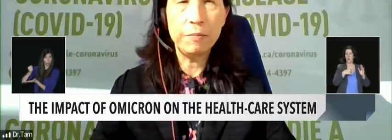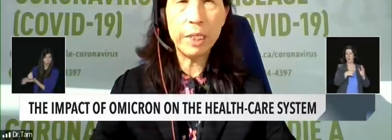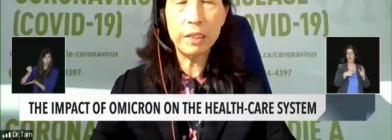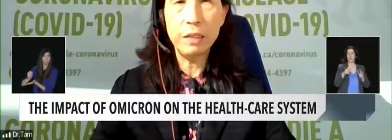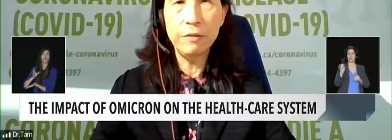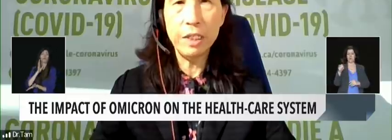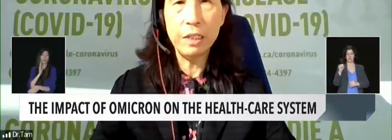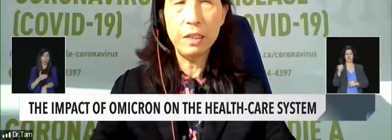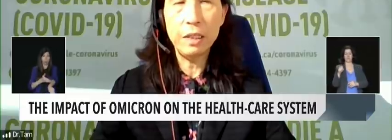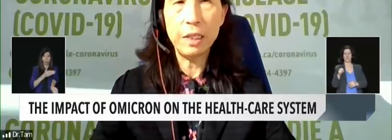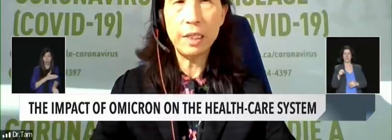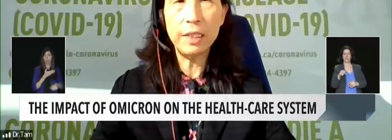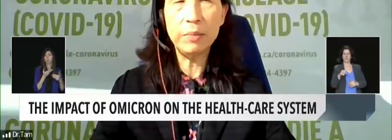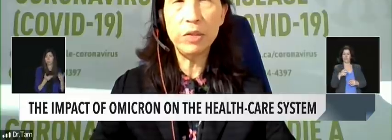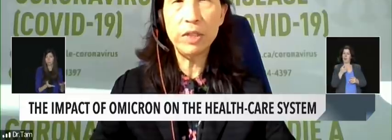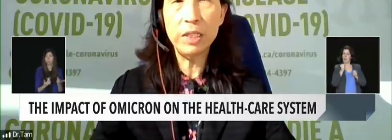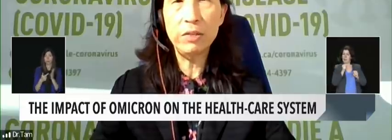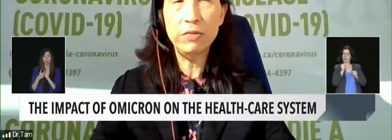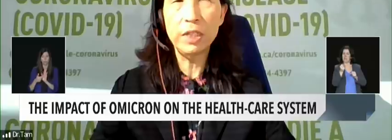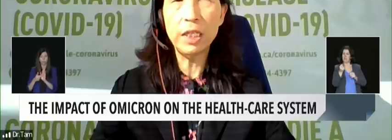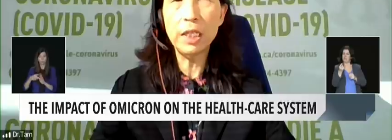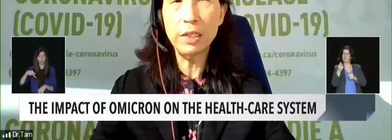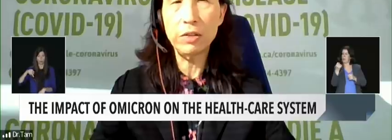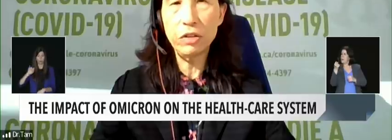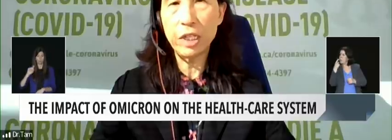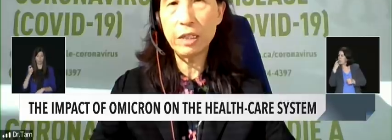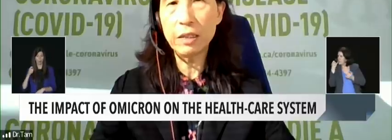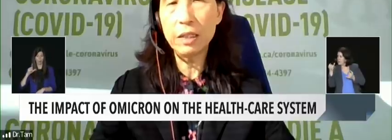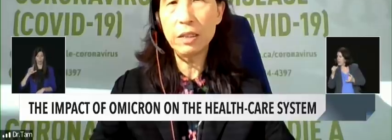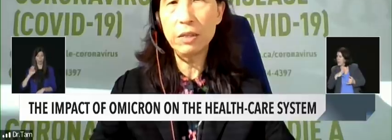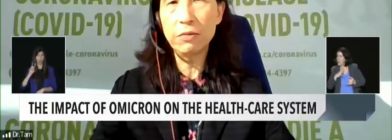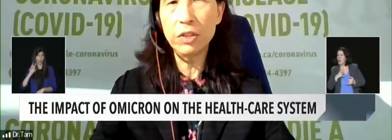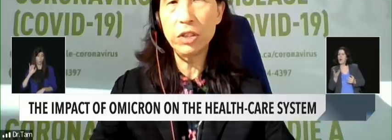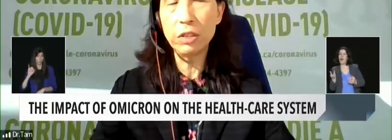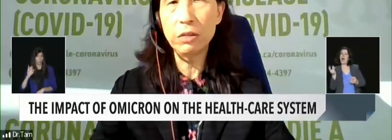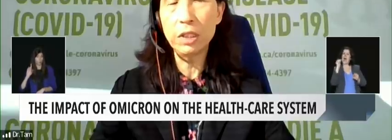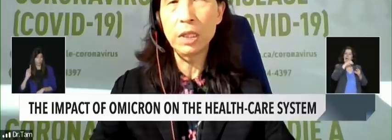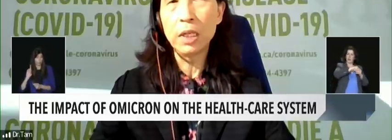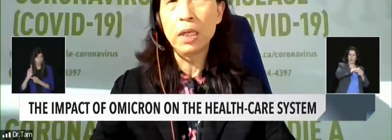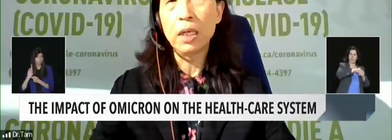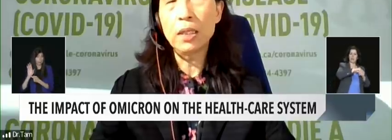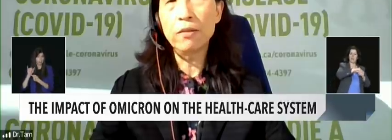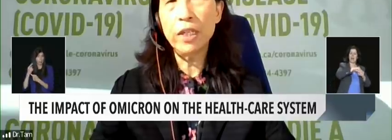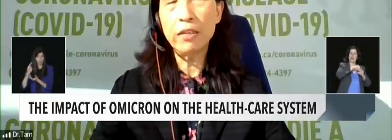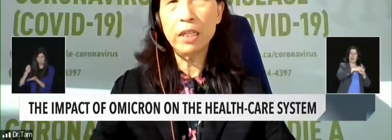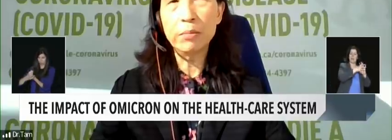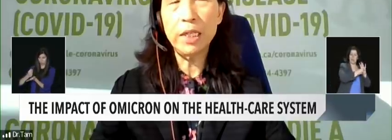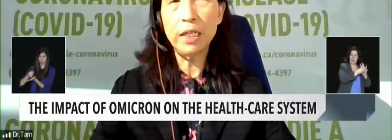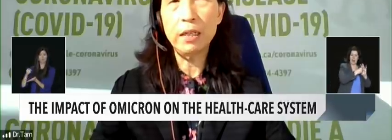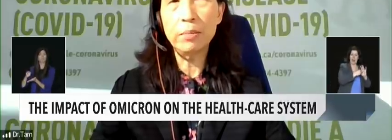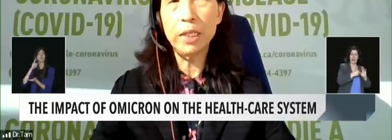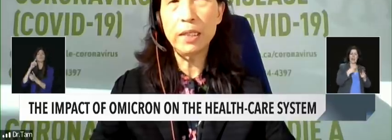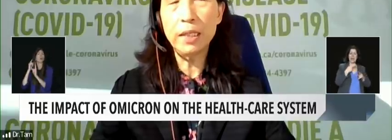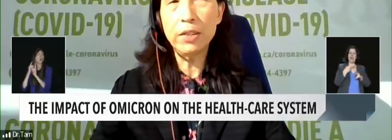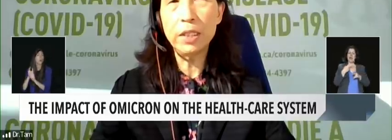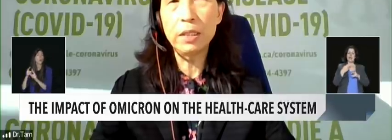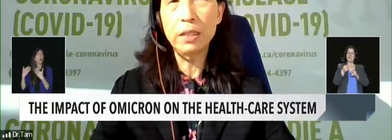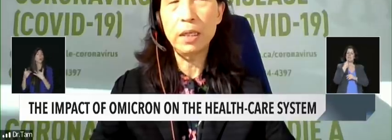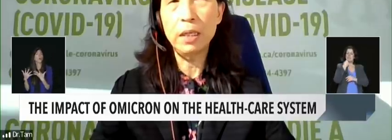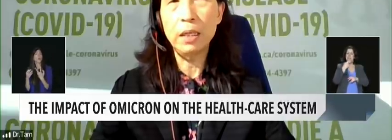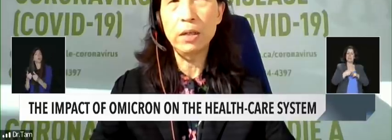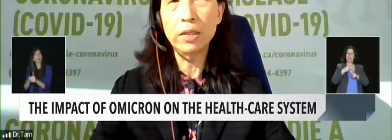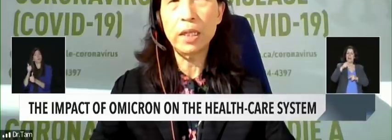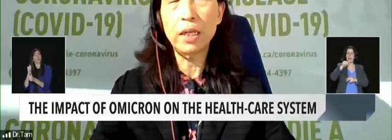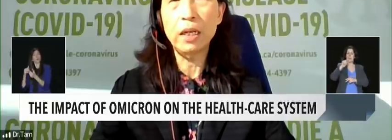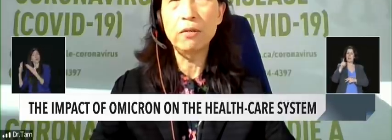of Paxlovid, as demonstrated through clinical trials, is to reduce severe outcomes like hospitalizations